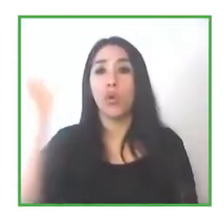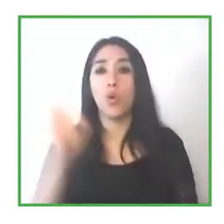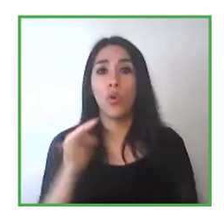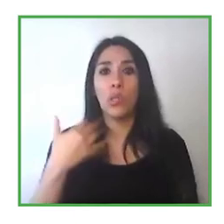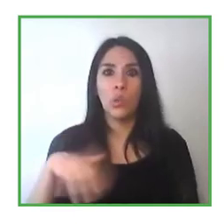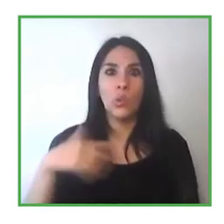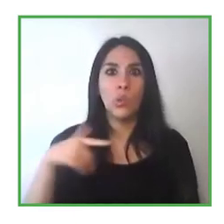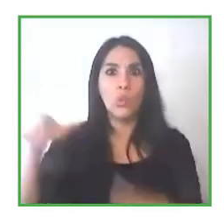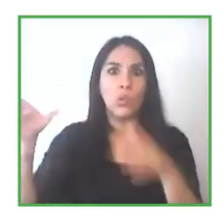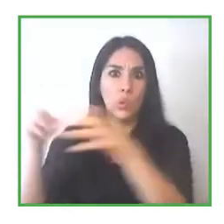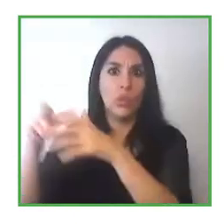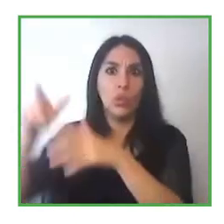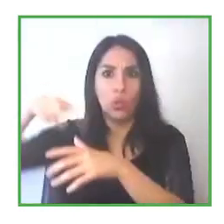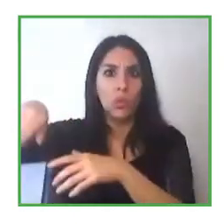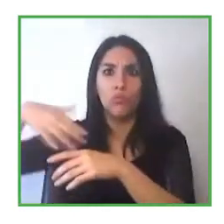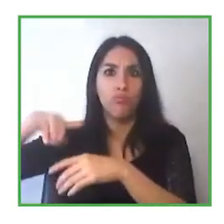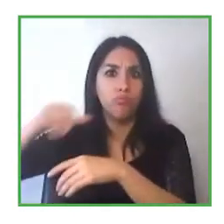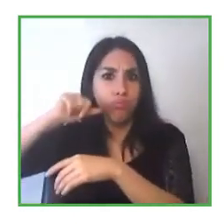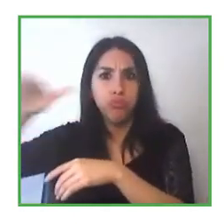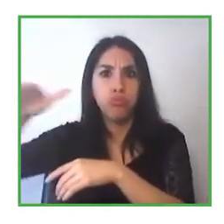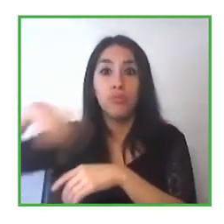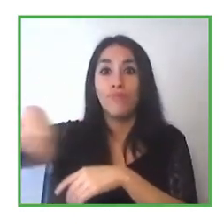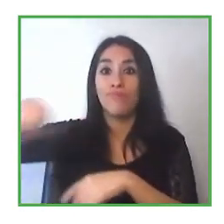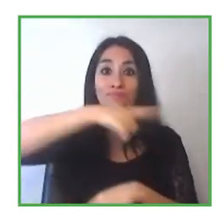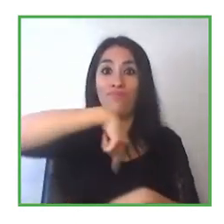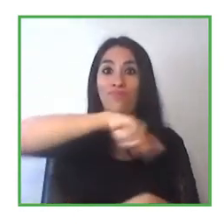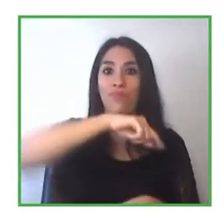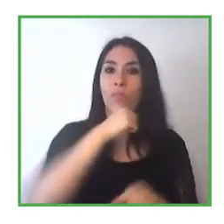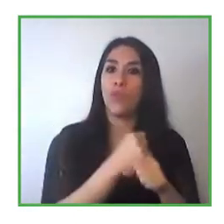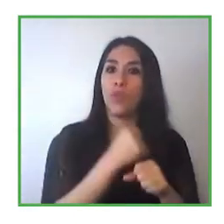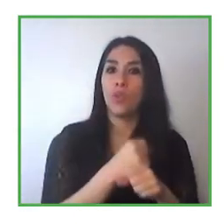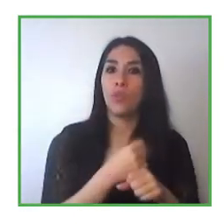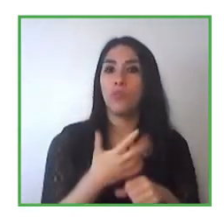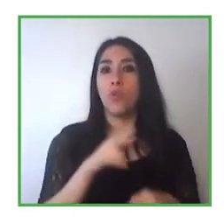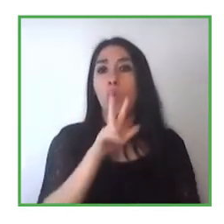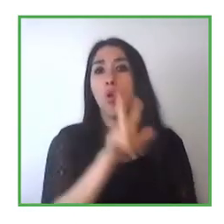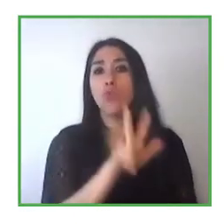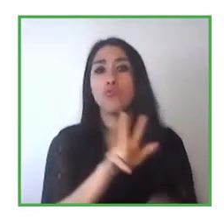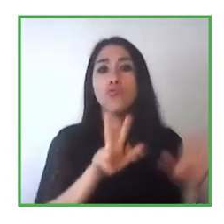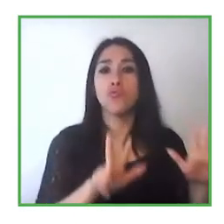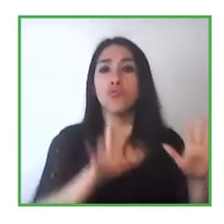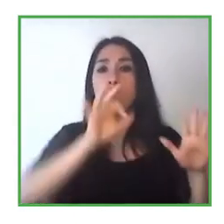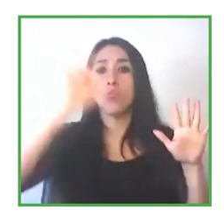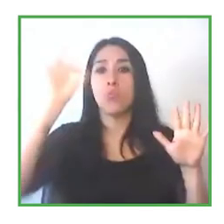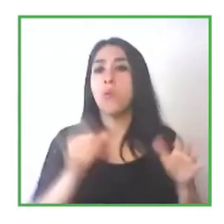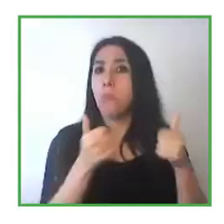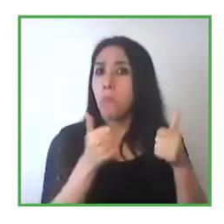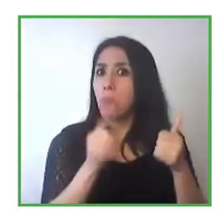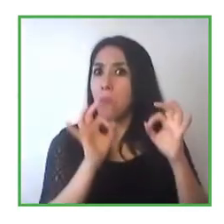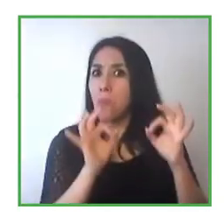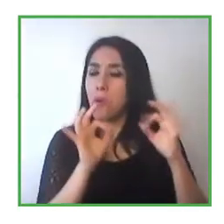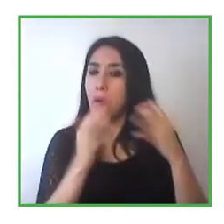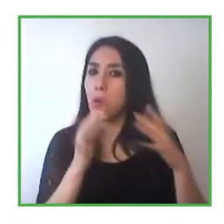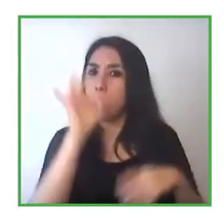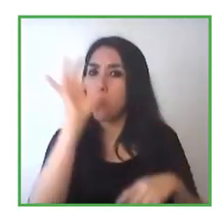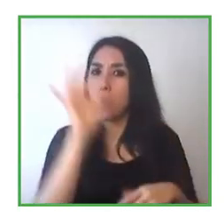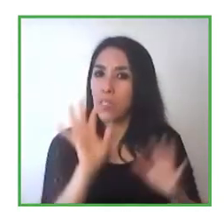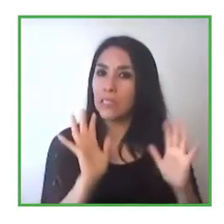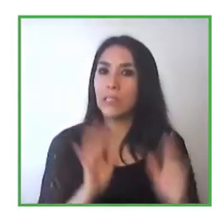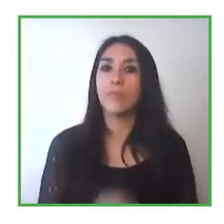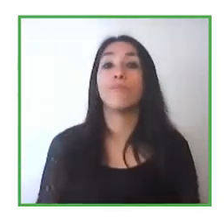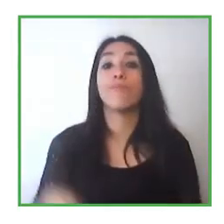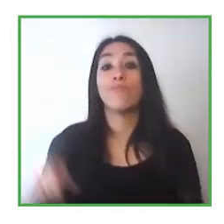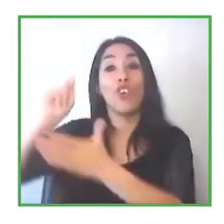vulnerable groups and we are in a nine point so the contracts are aligned